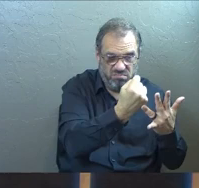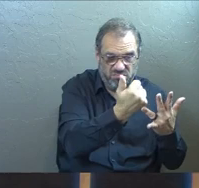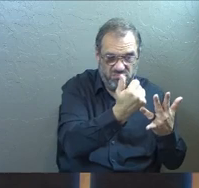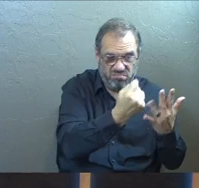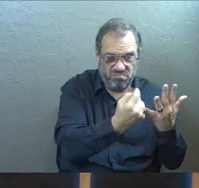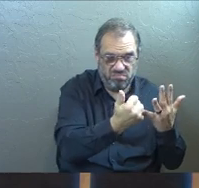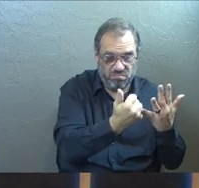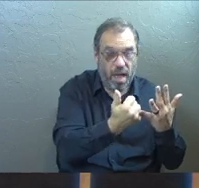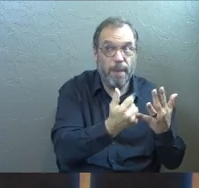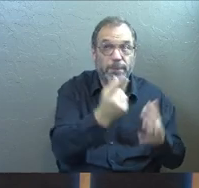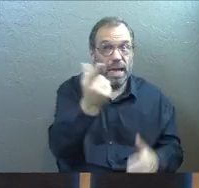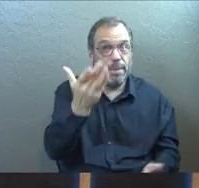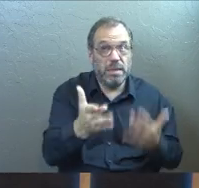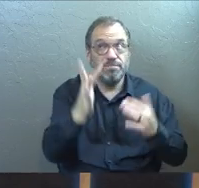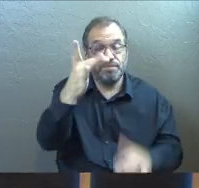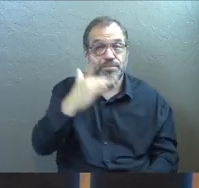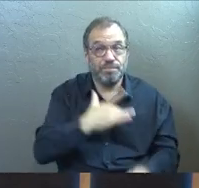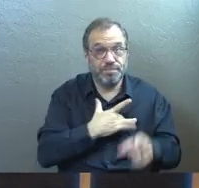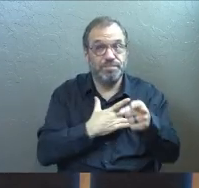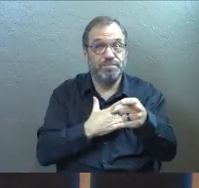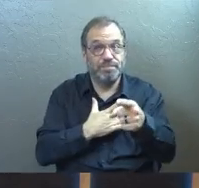Maybe he's speaking to you right now.